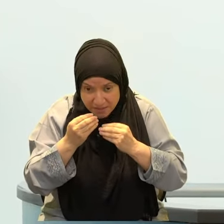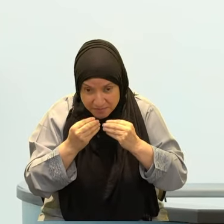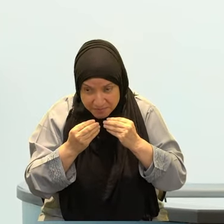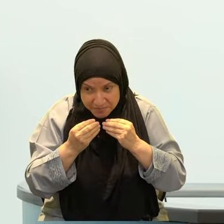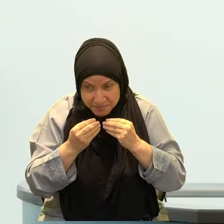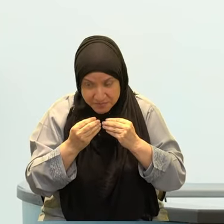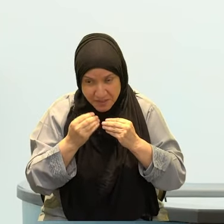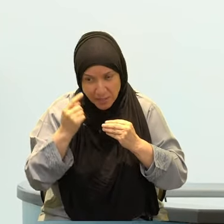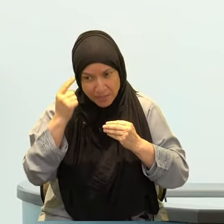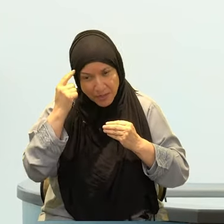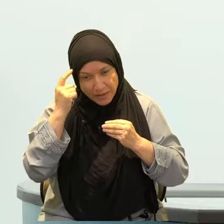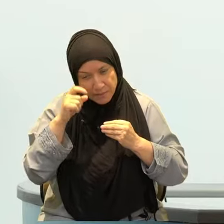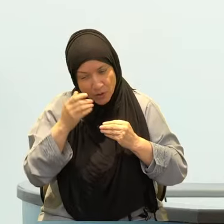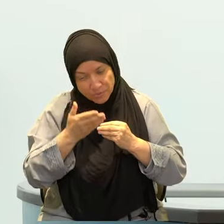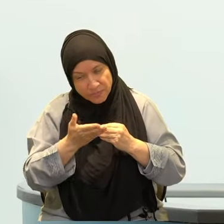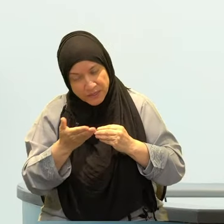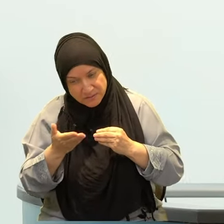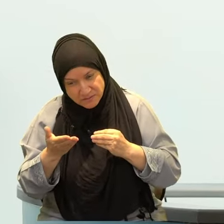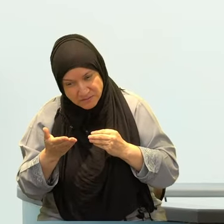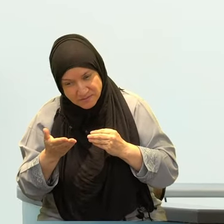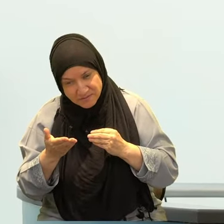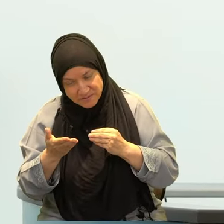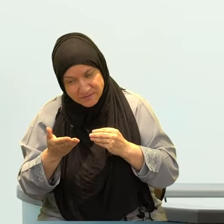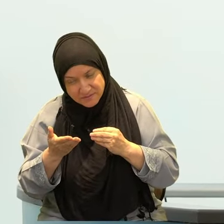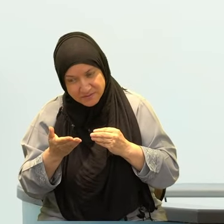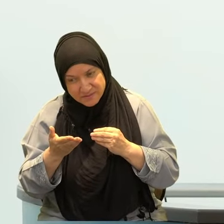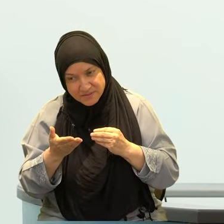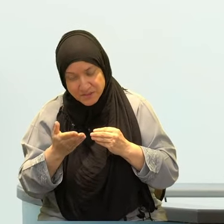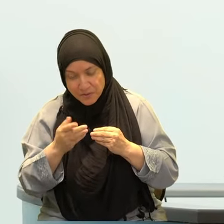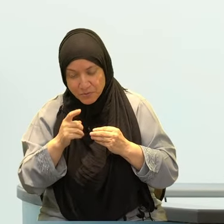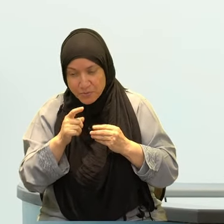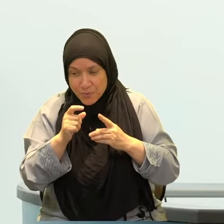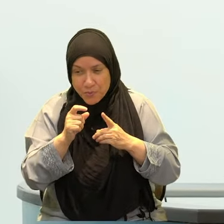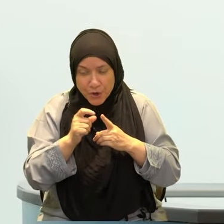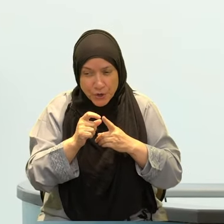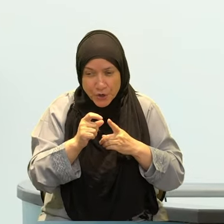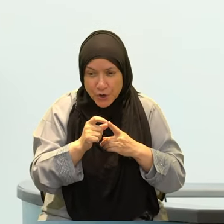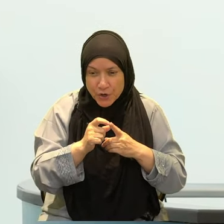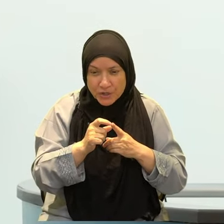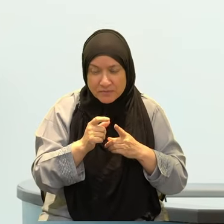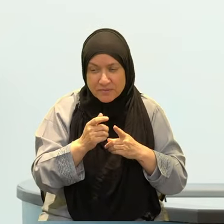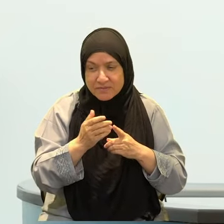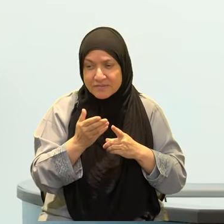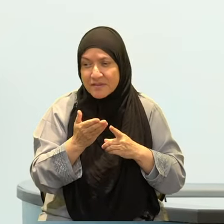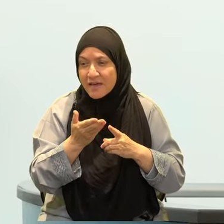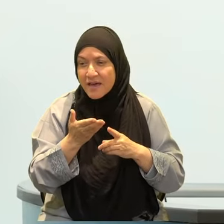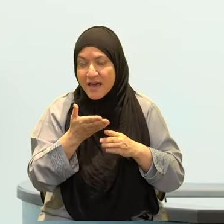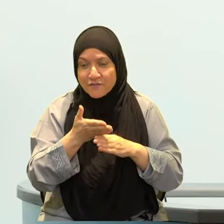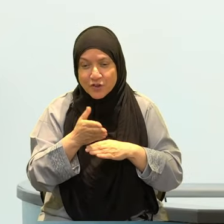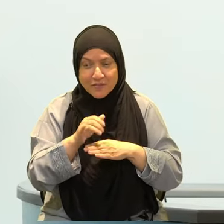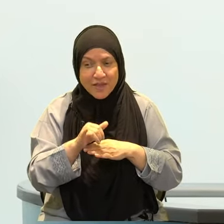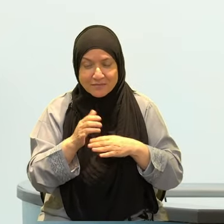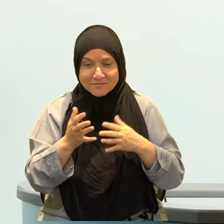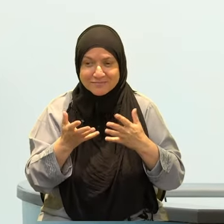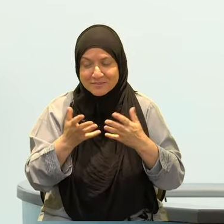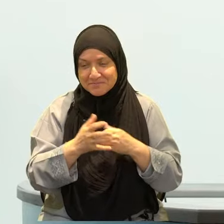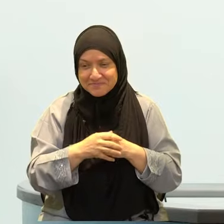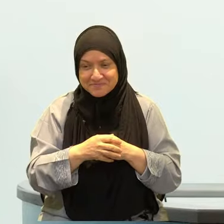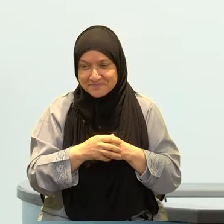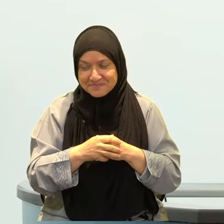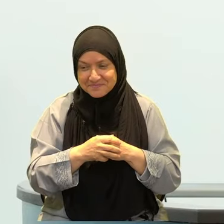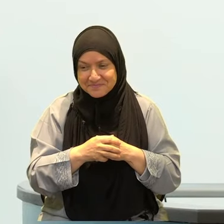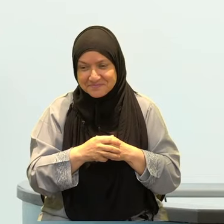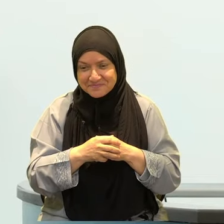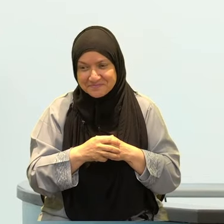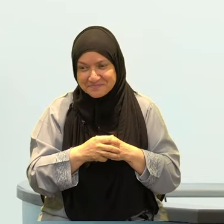connected to the following two a hadith of the Prophet Sallallahu Alaihi Wasallam. The very famous hadith of the Messenger Sallallahu Alaihi Wasallam. Qala alayhi salatu